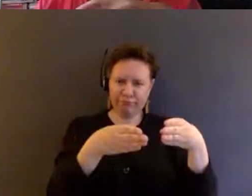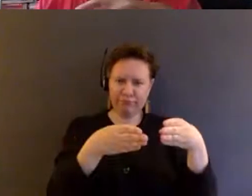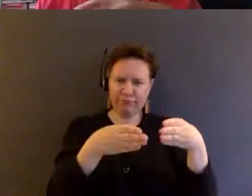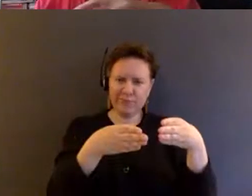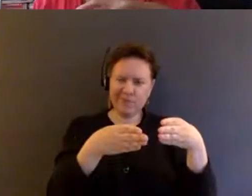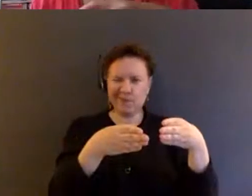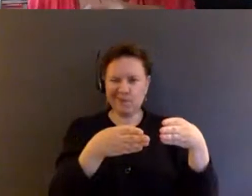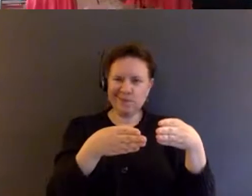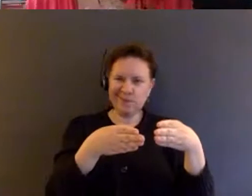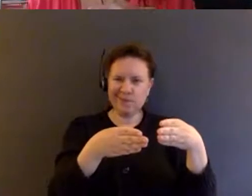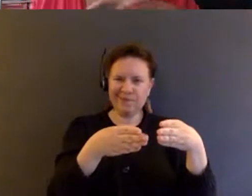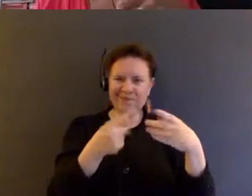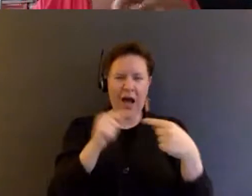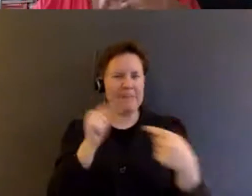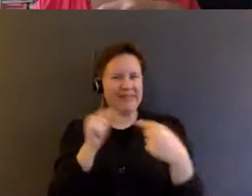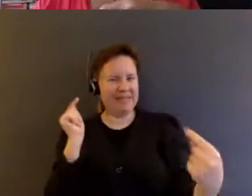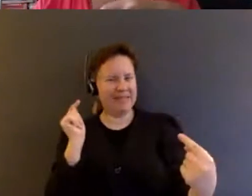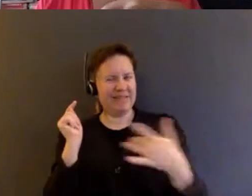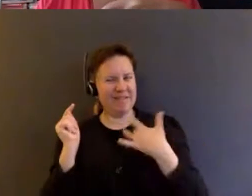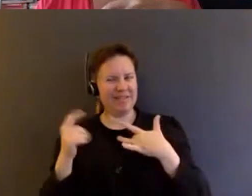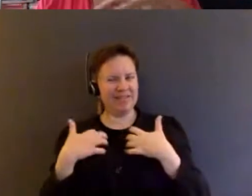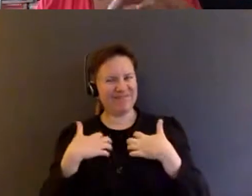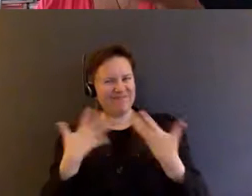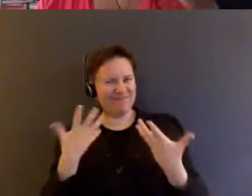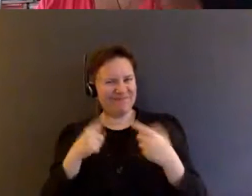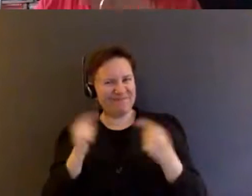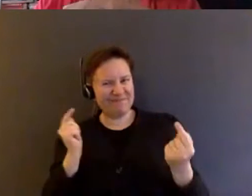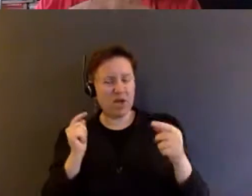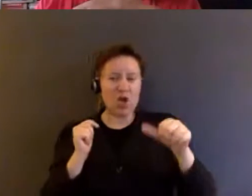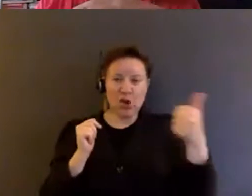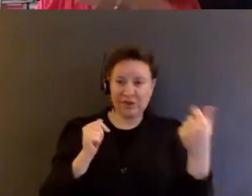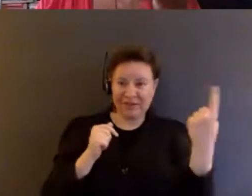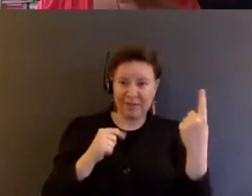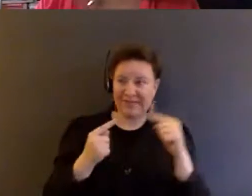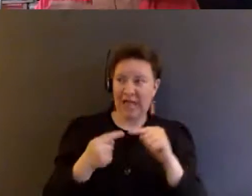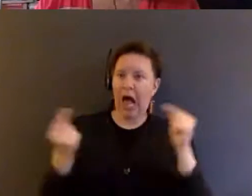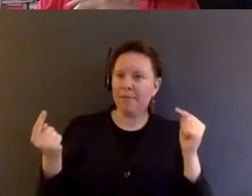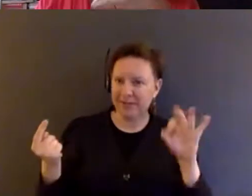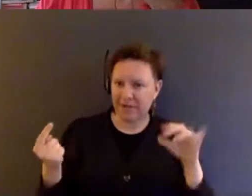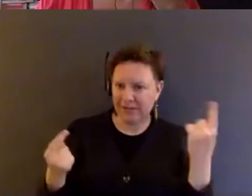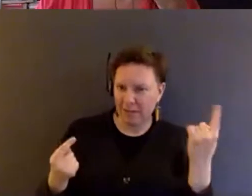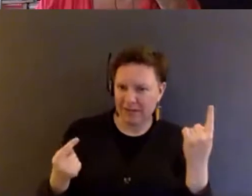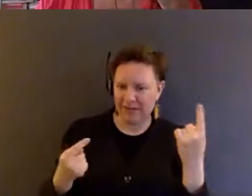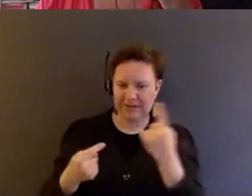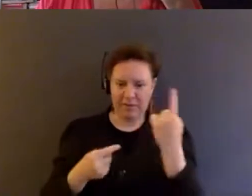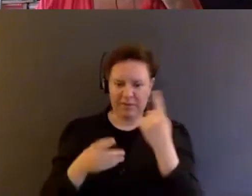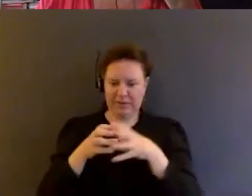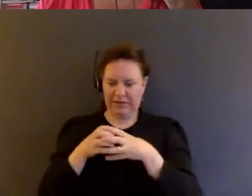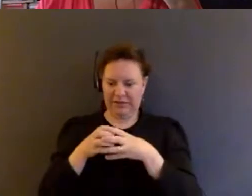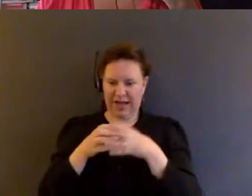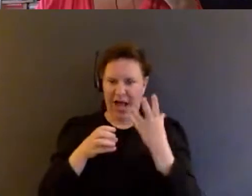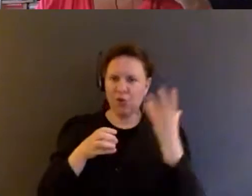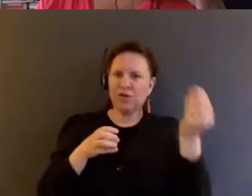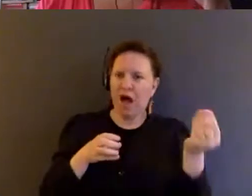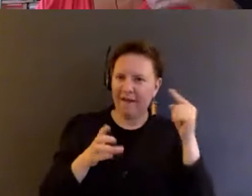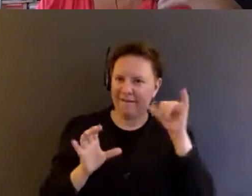the opposite, right? So an alternative to something is an opposite of something, something that's outside of that something. But I think